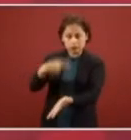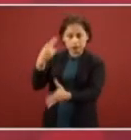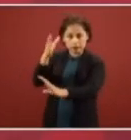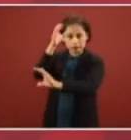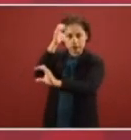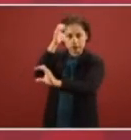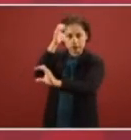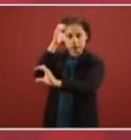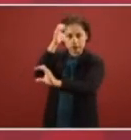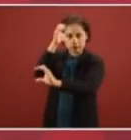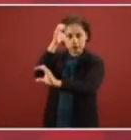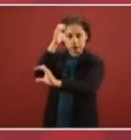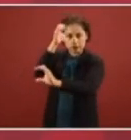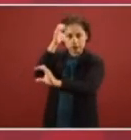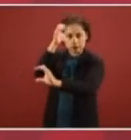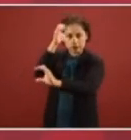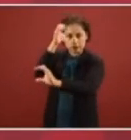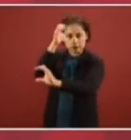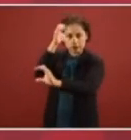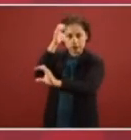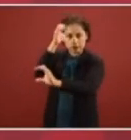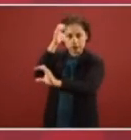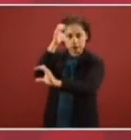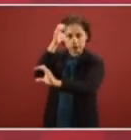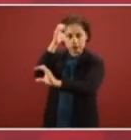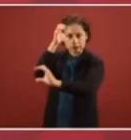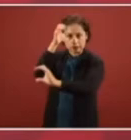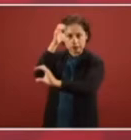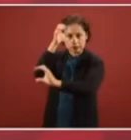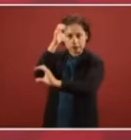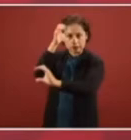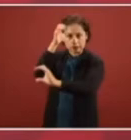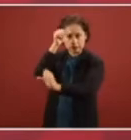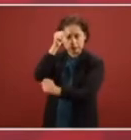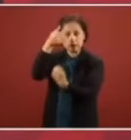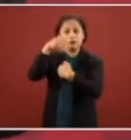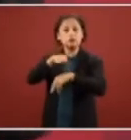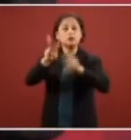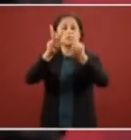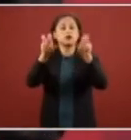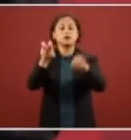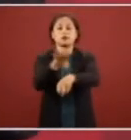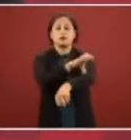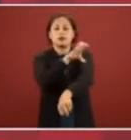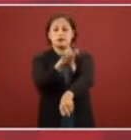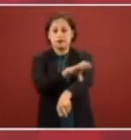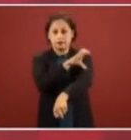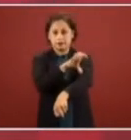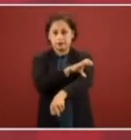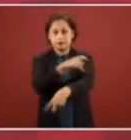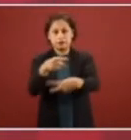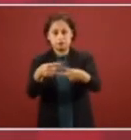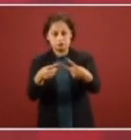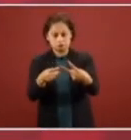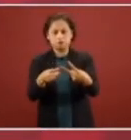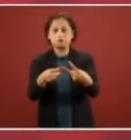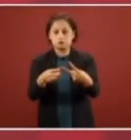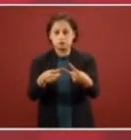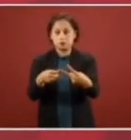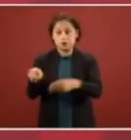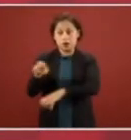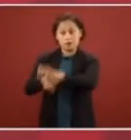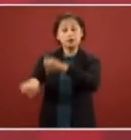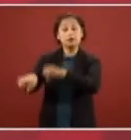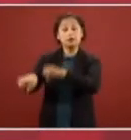energética relating to the matter of energy con la iniciativa